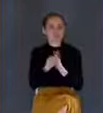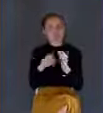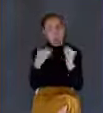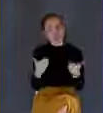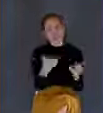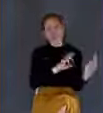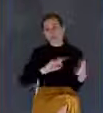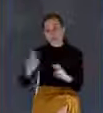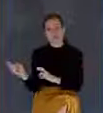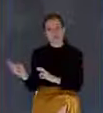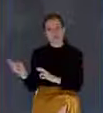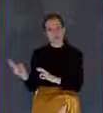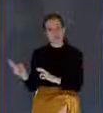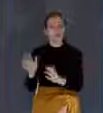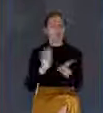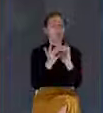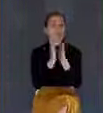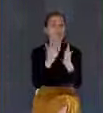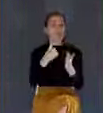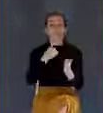belong to the Lord our God,